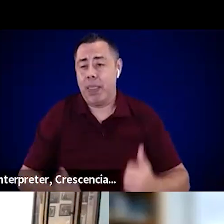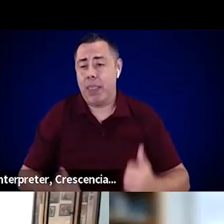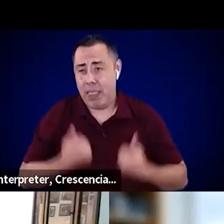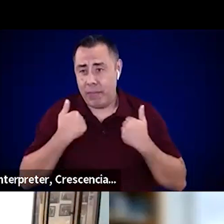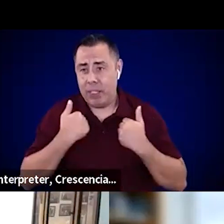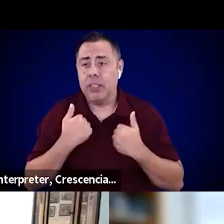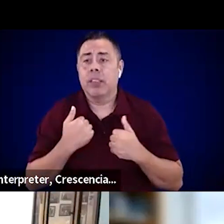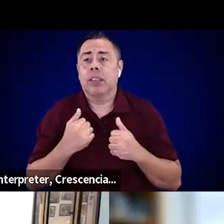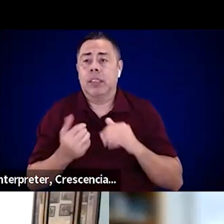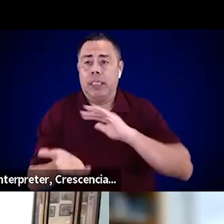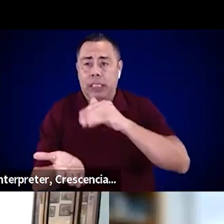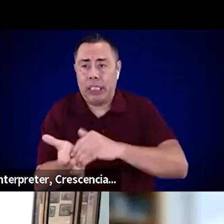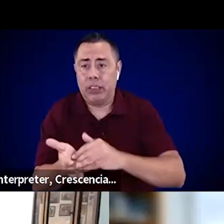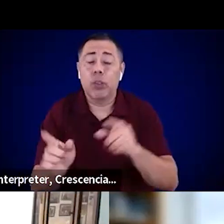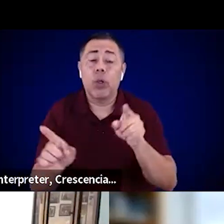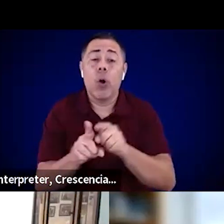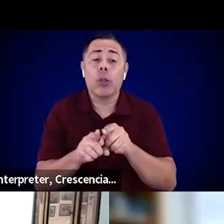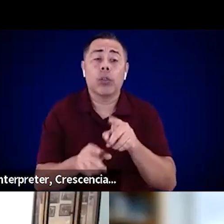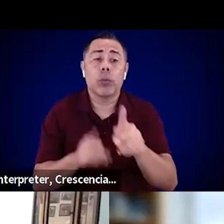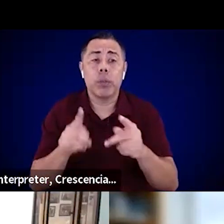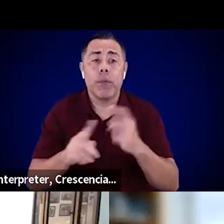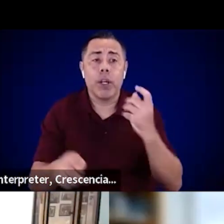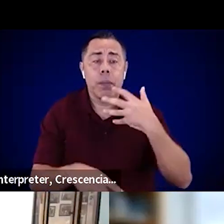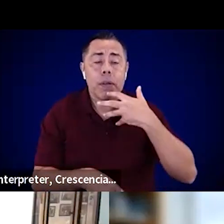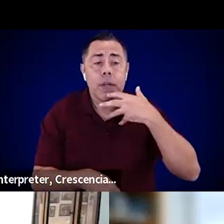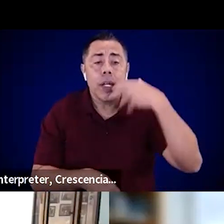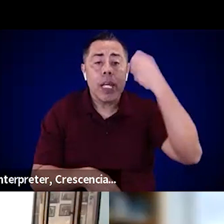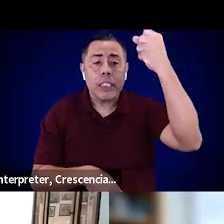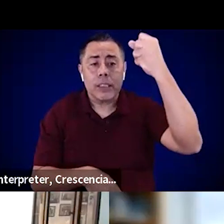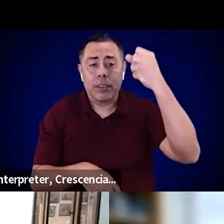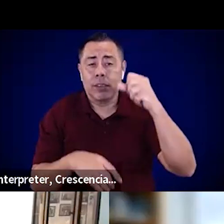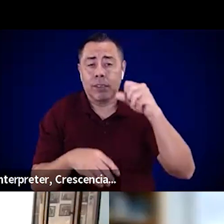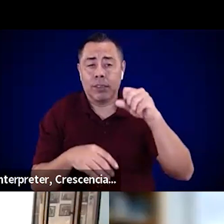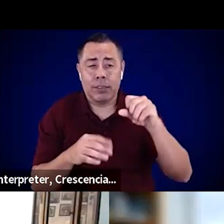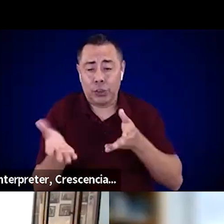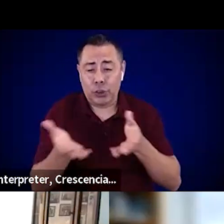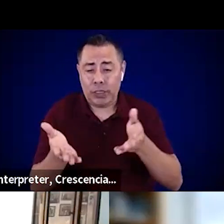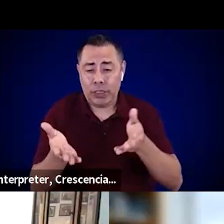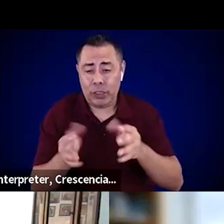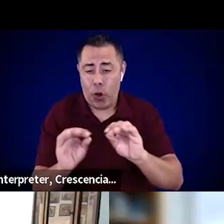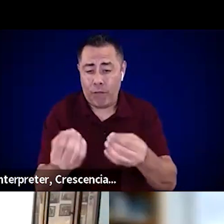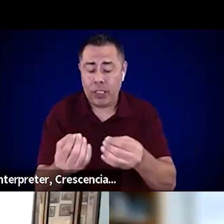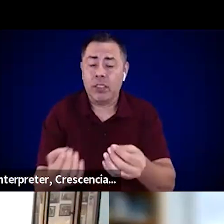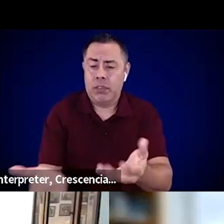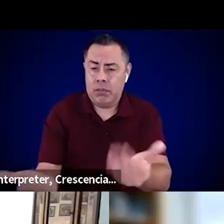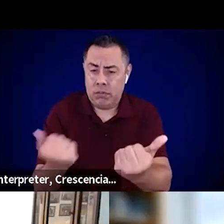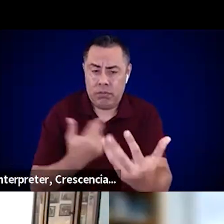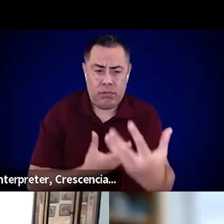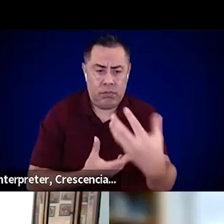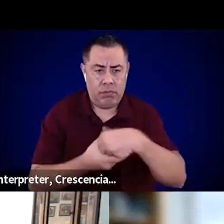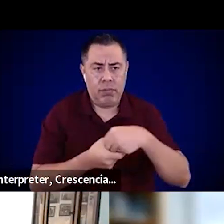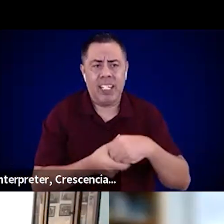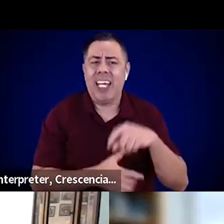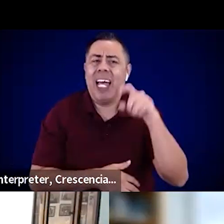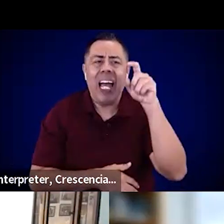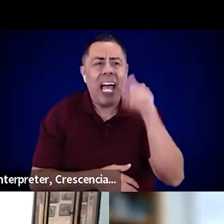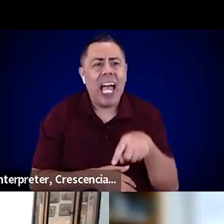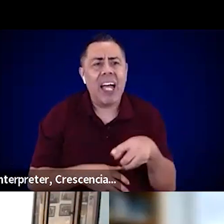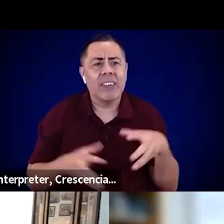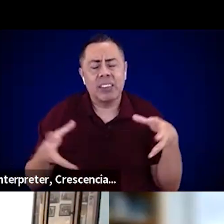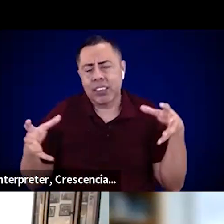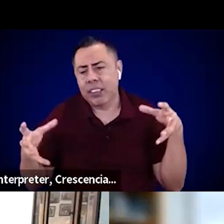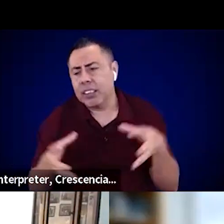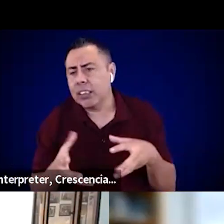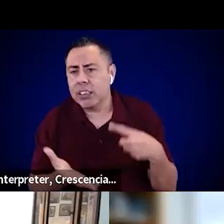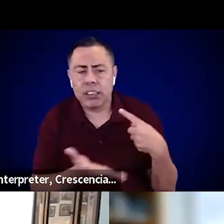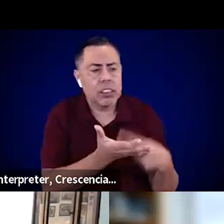divisions. They really have to be in the room with you where it's happening. You know, I'm currently working